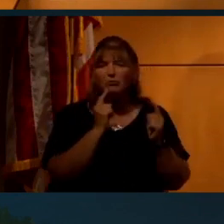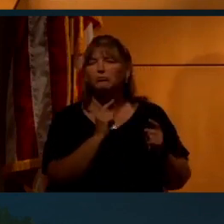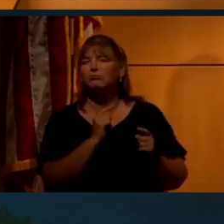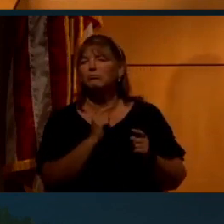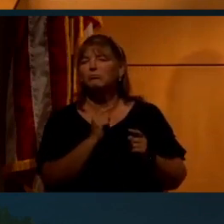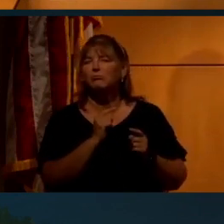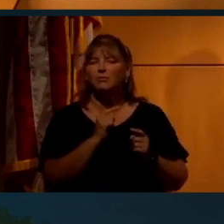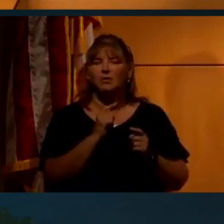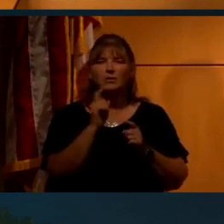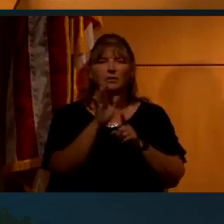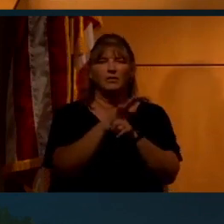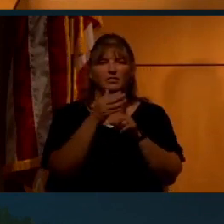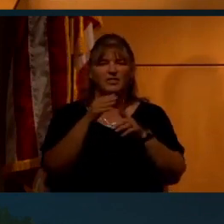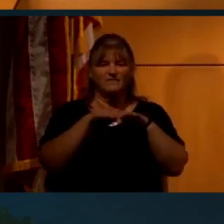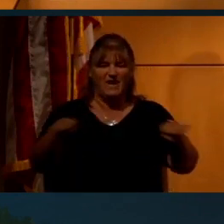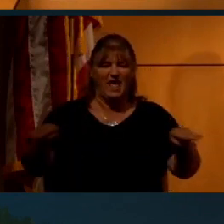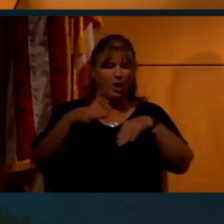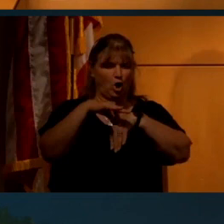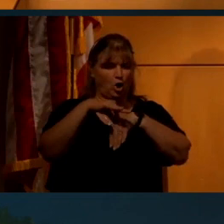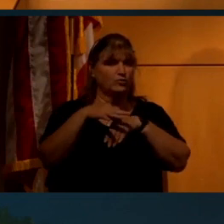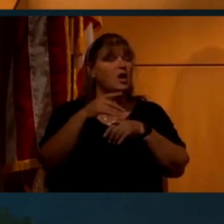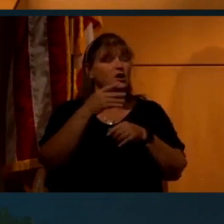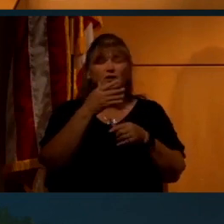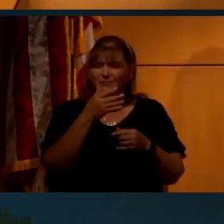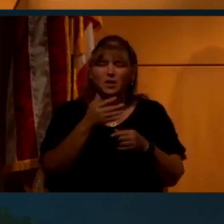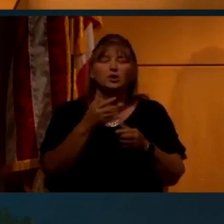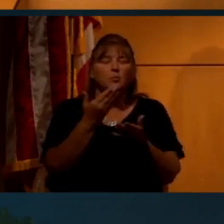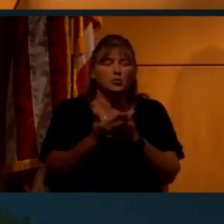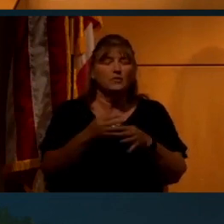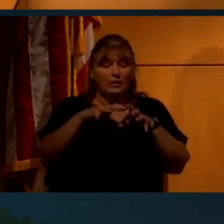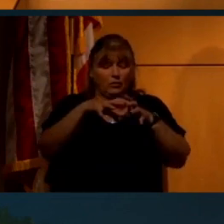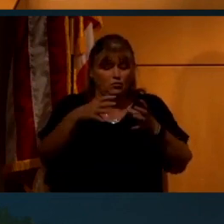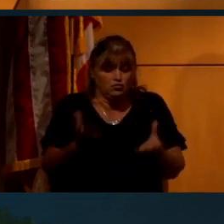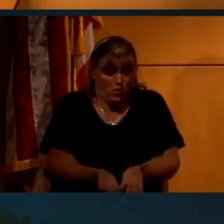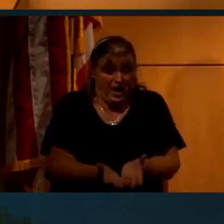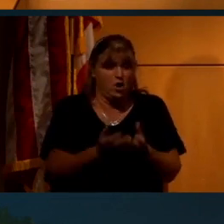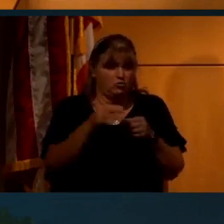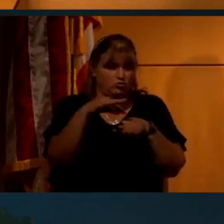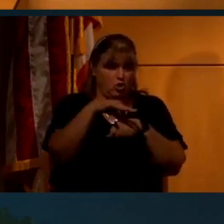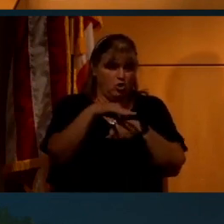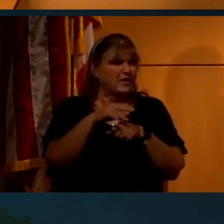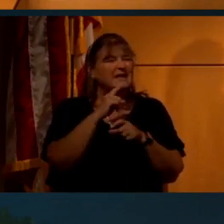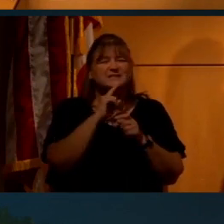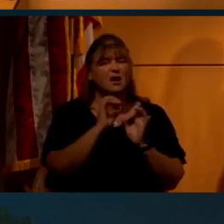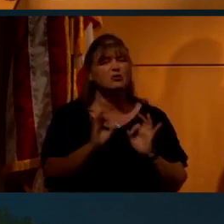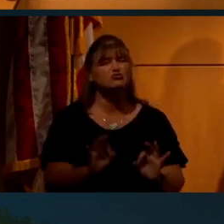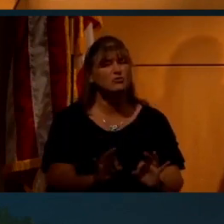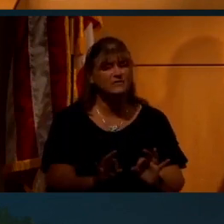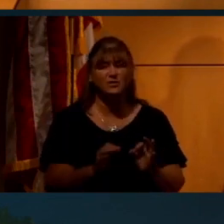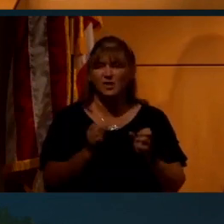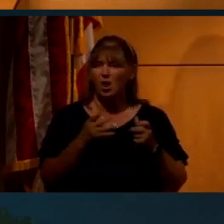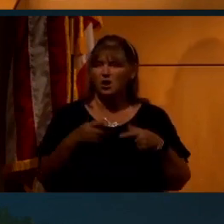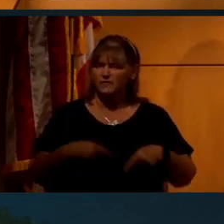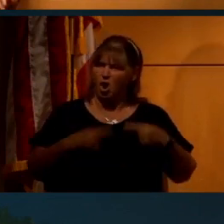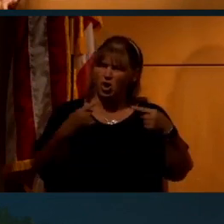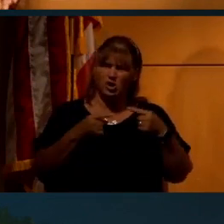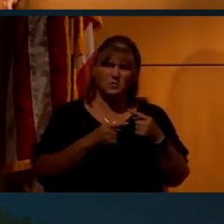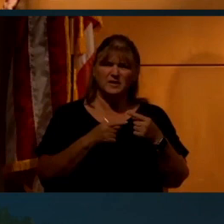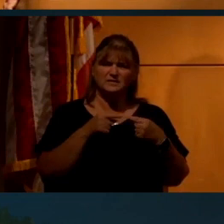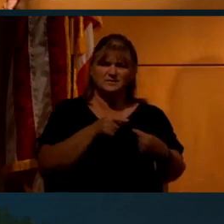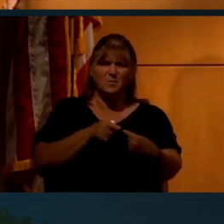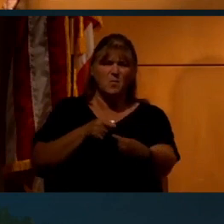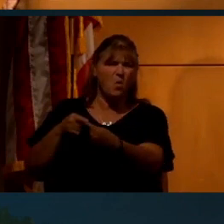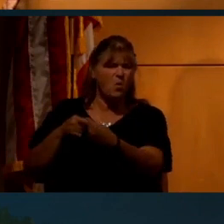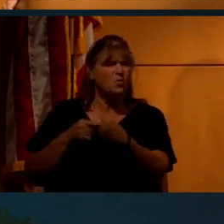like the flat earth, proving the earth is round is not trivial necessarily. And a lot of the arguments against it